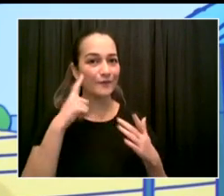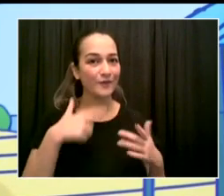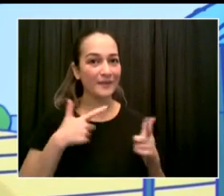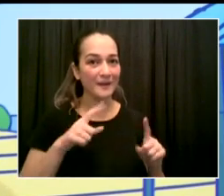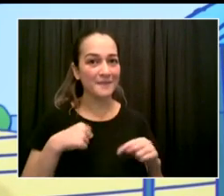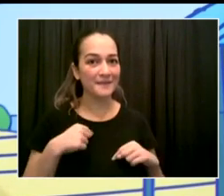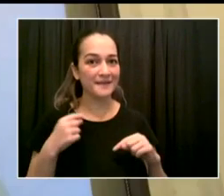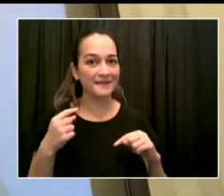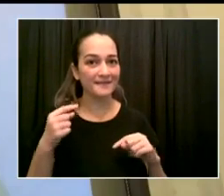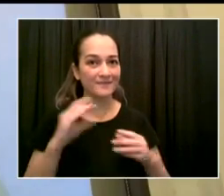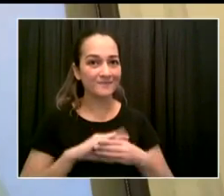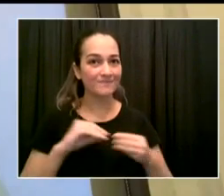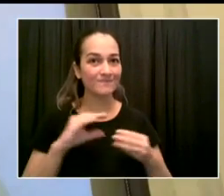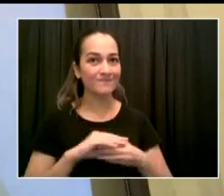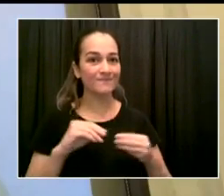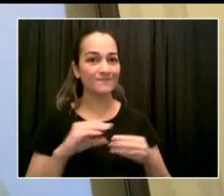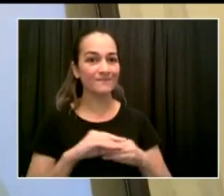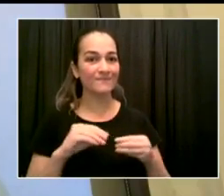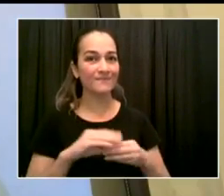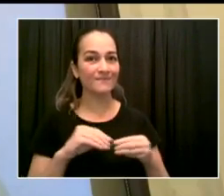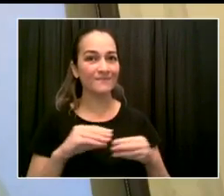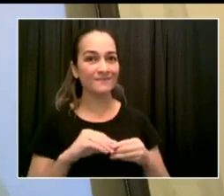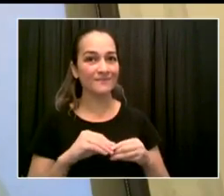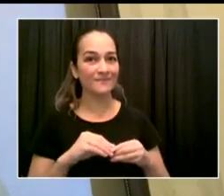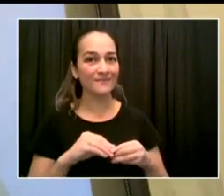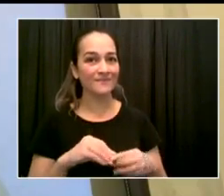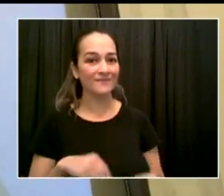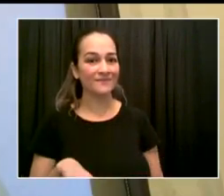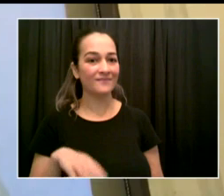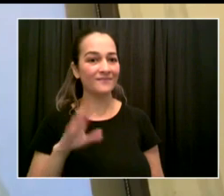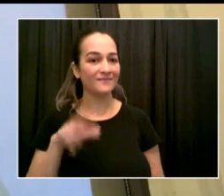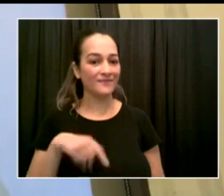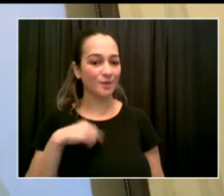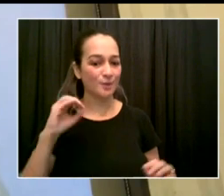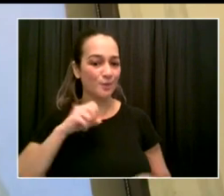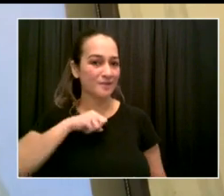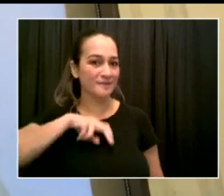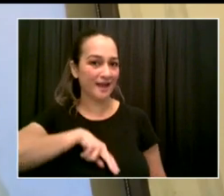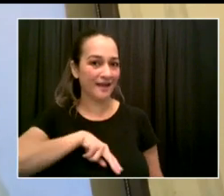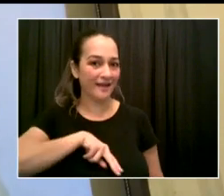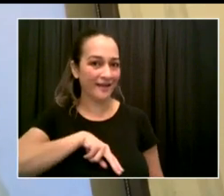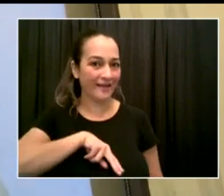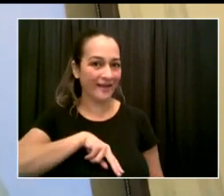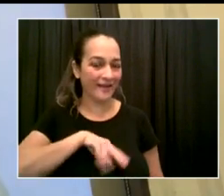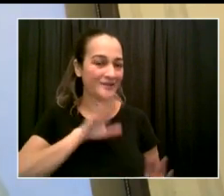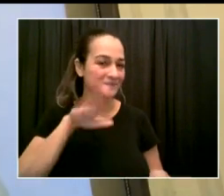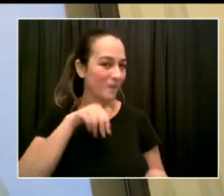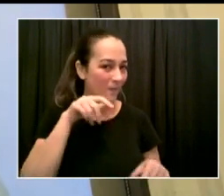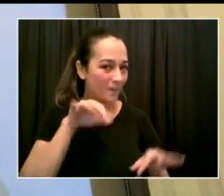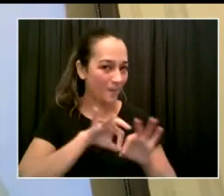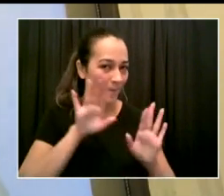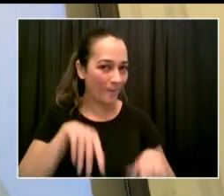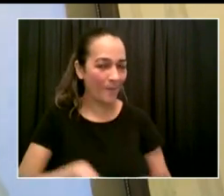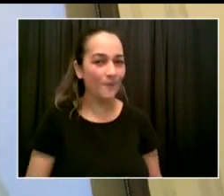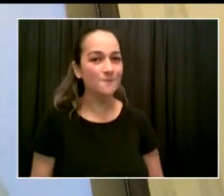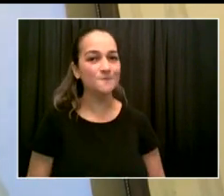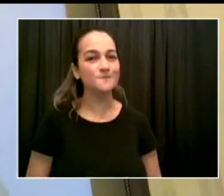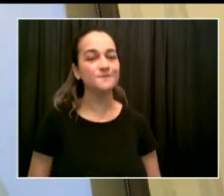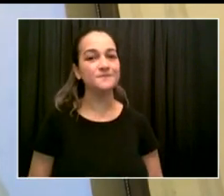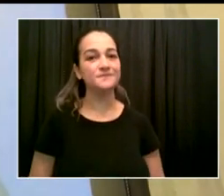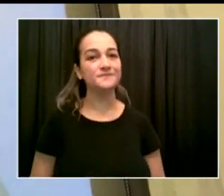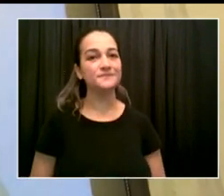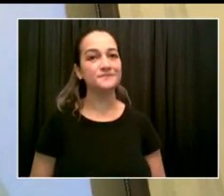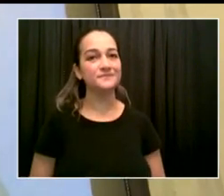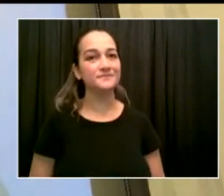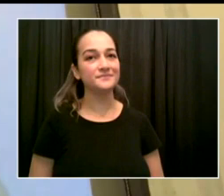Secondly, Mr. Mayor, just know that your being with clergy this morning does not give you a waiver for services